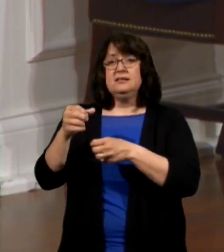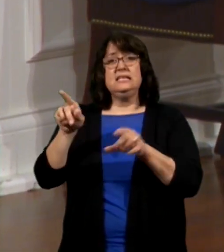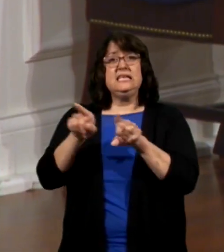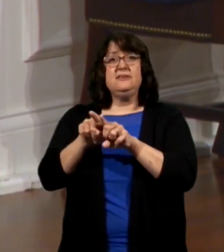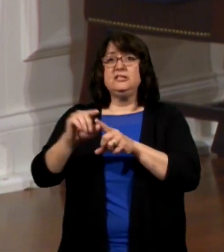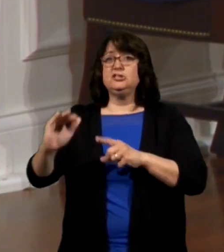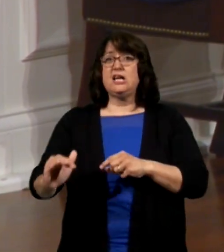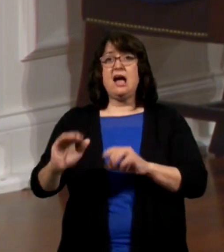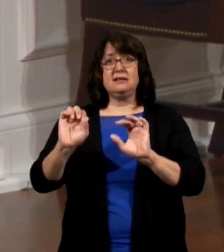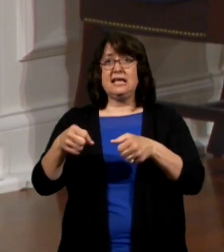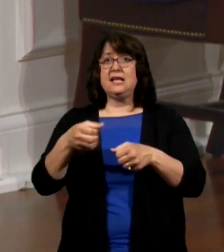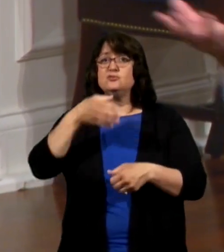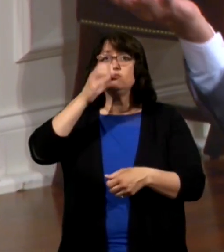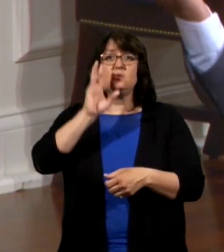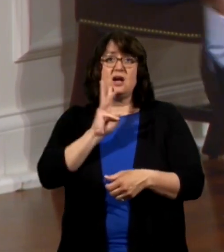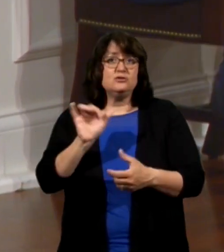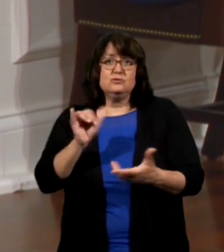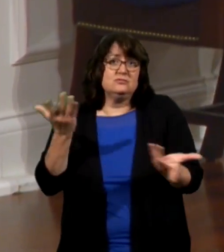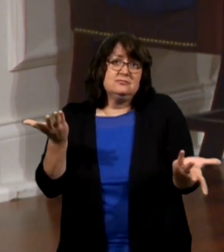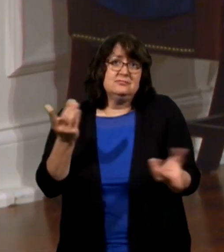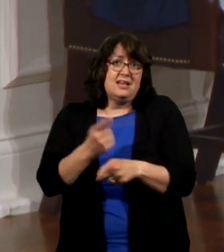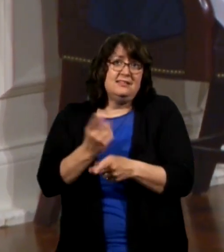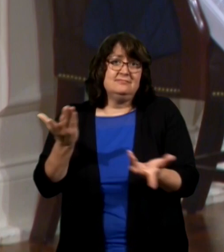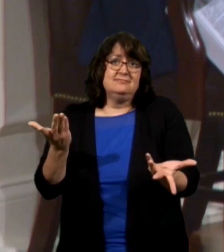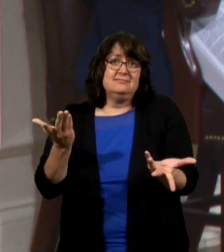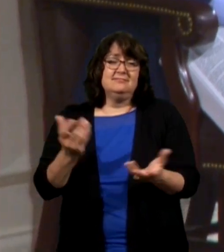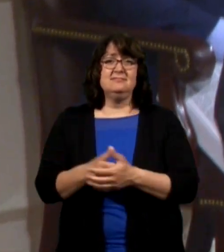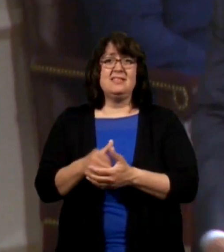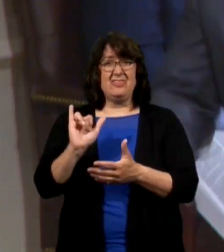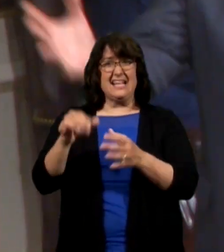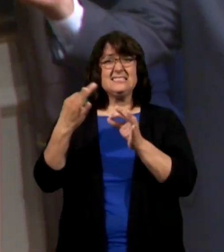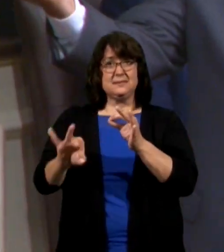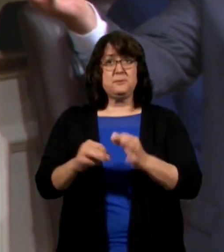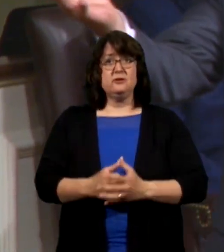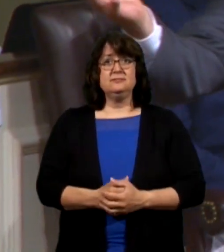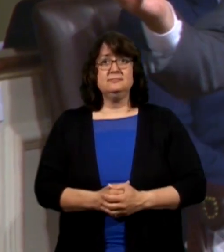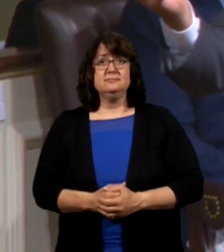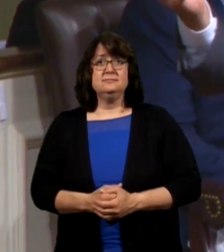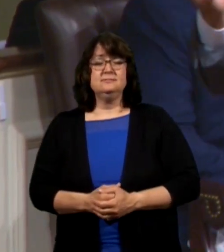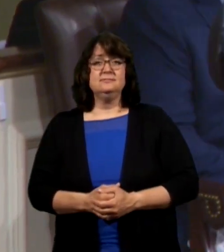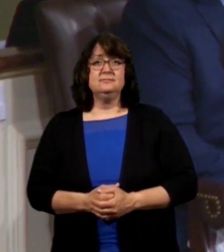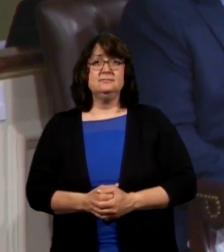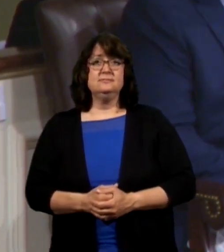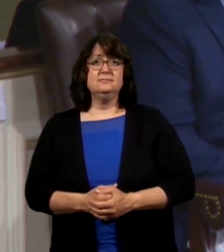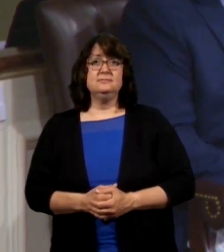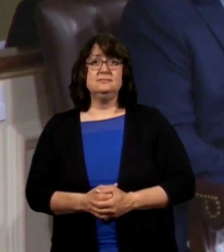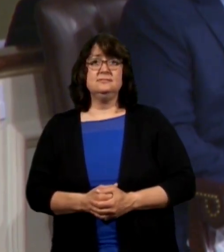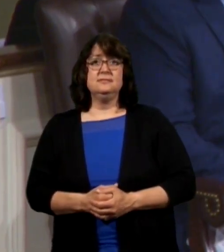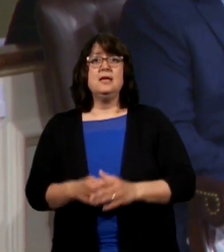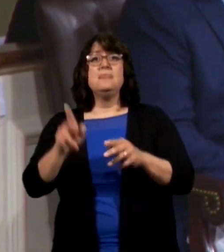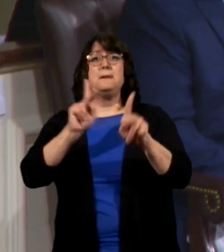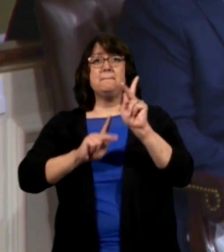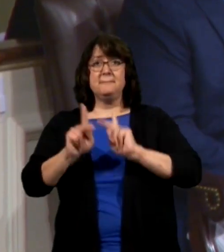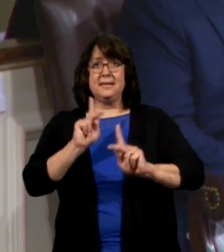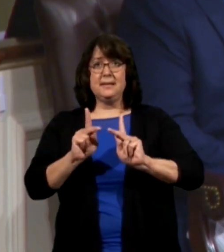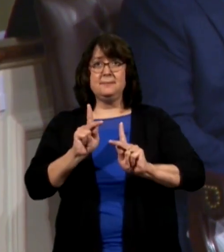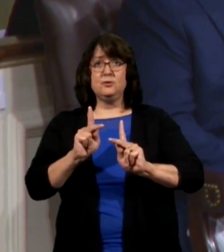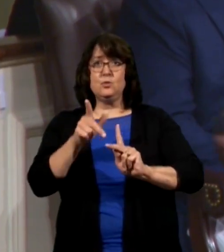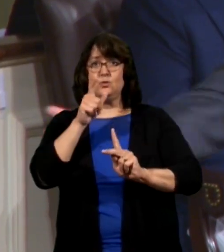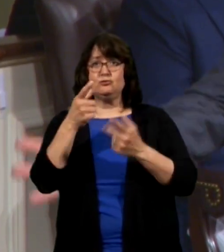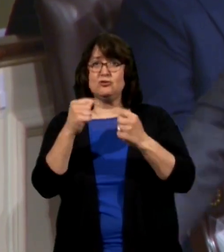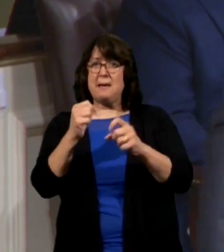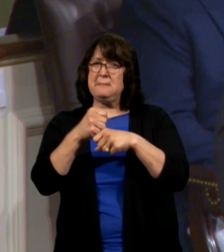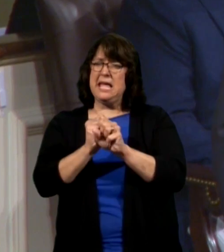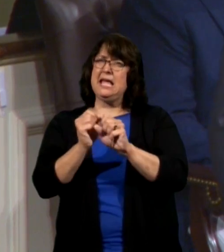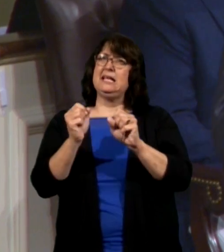a child can take a drink of water right I mean it's just is that simple the people that try